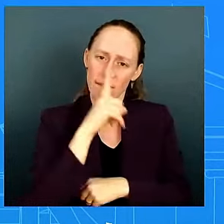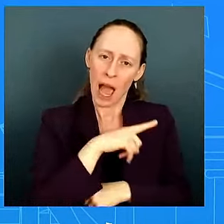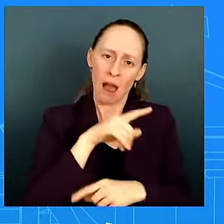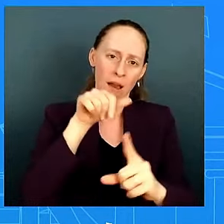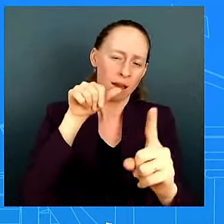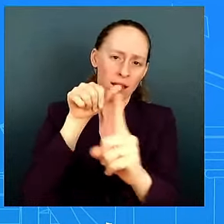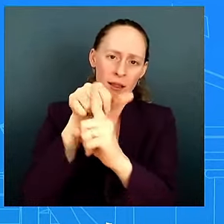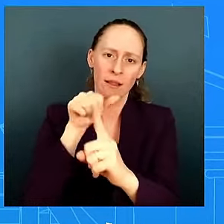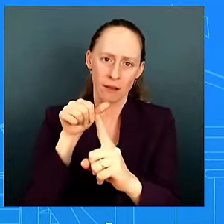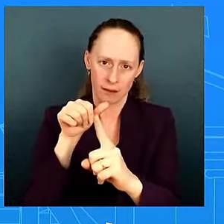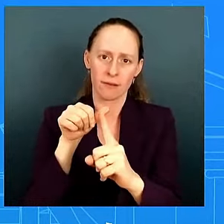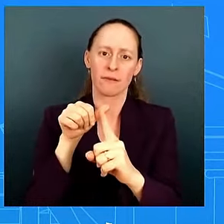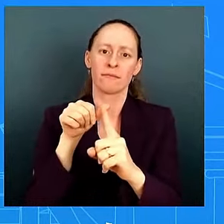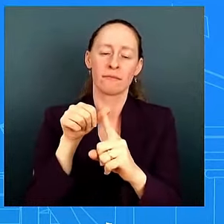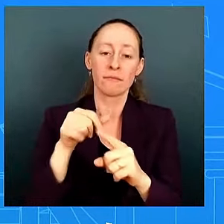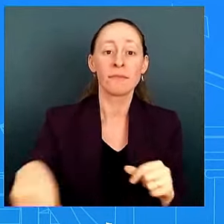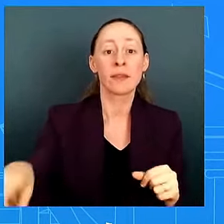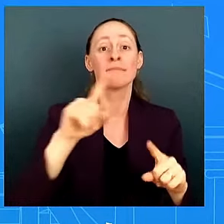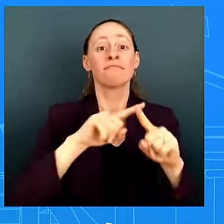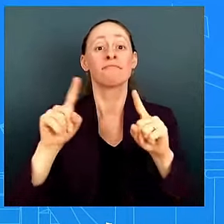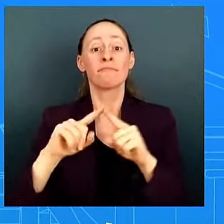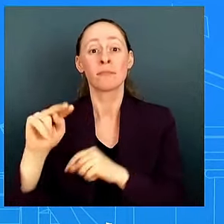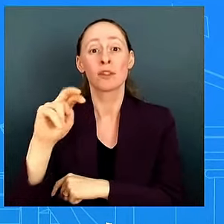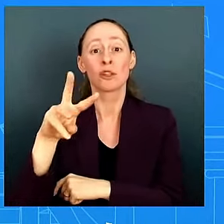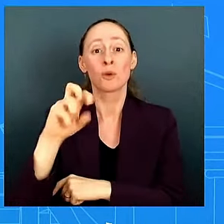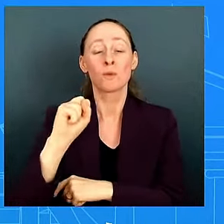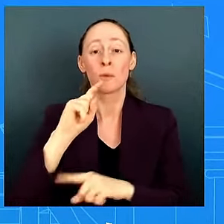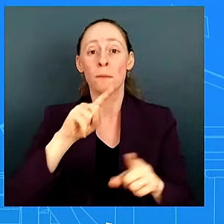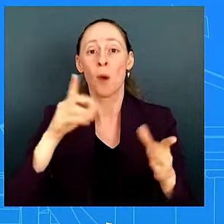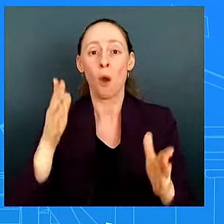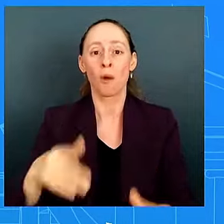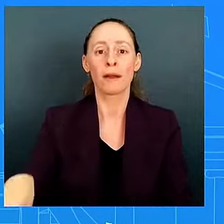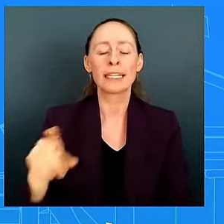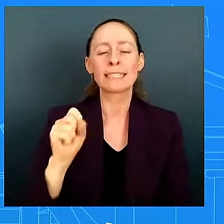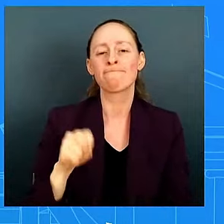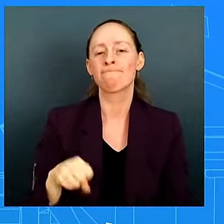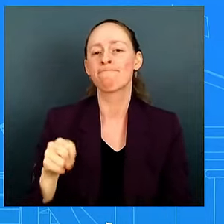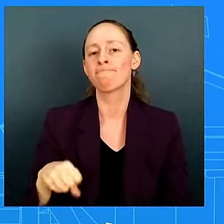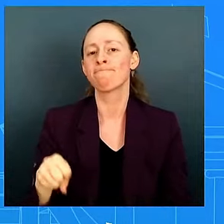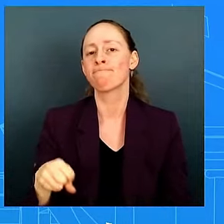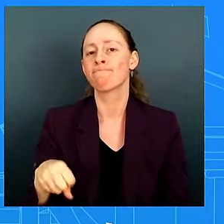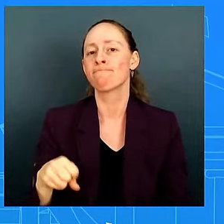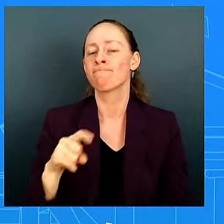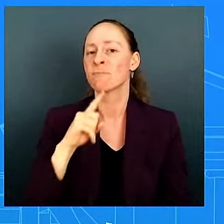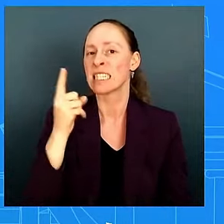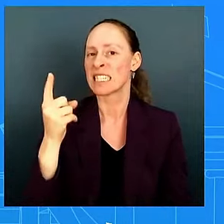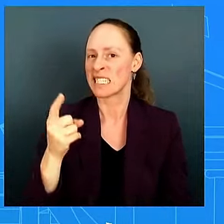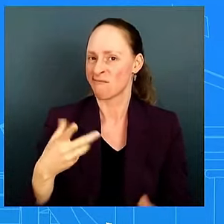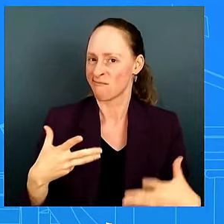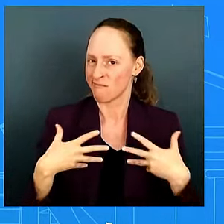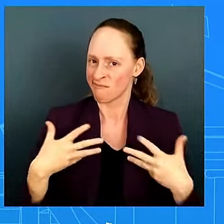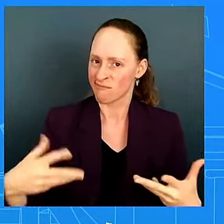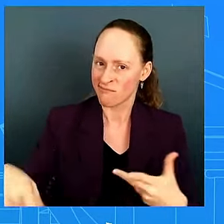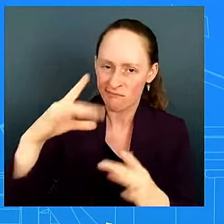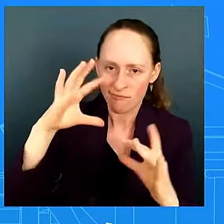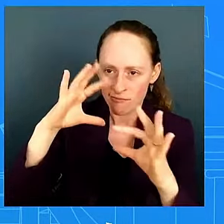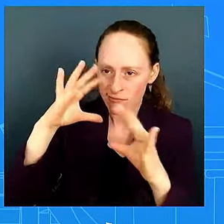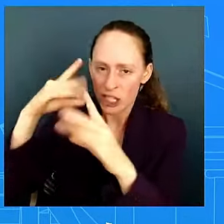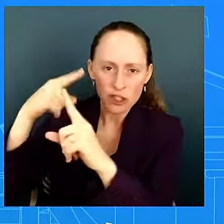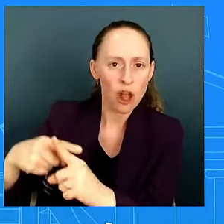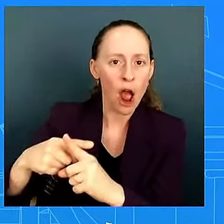misinformation experts said that this president was being targeted and what we did was echo them that's what we did